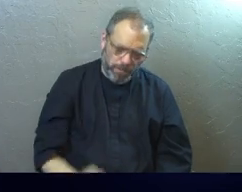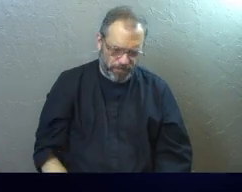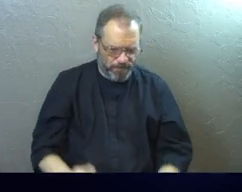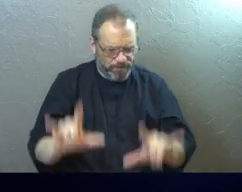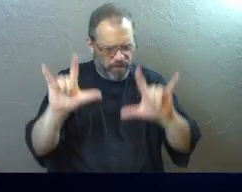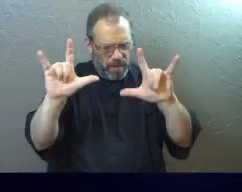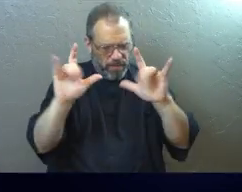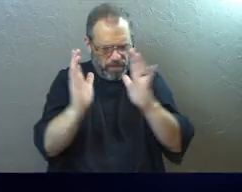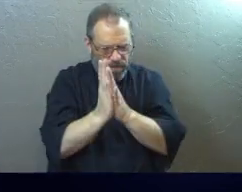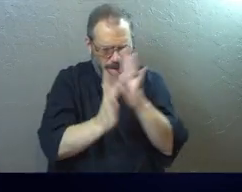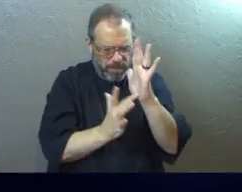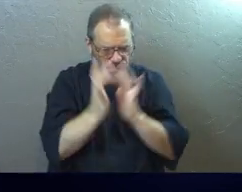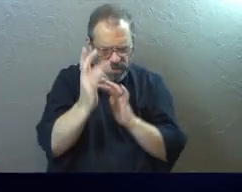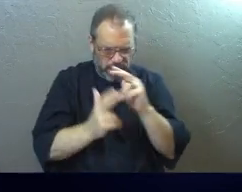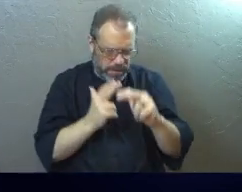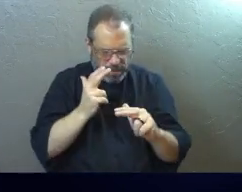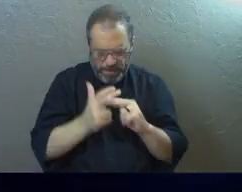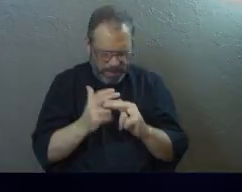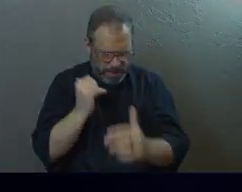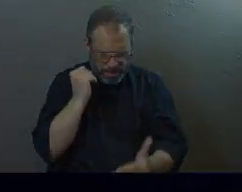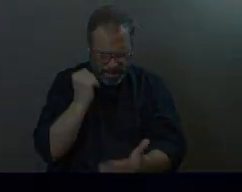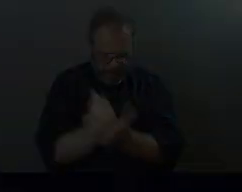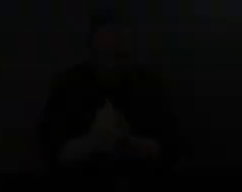We love you, Lord. We pray this in Jesus' name. Amen.